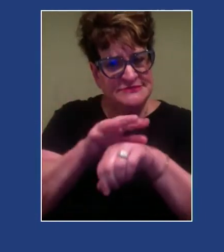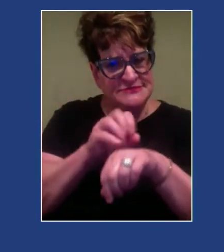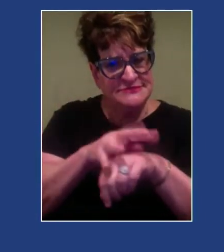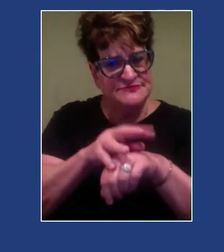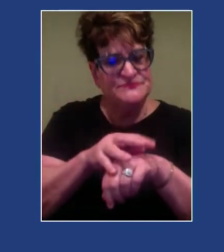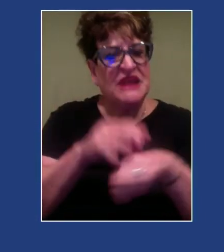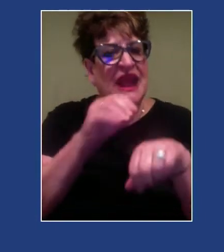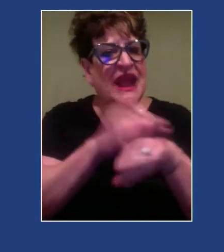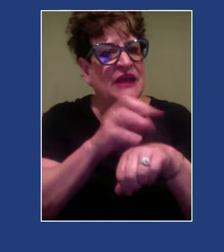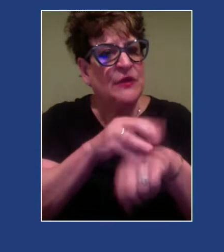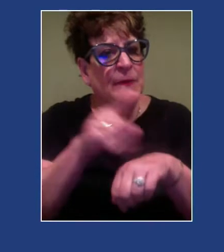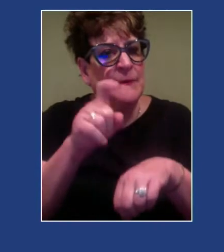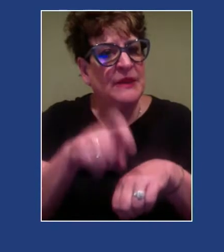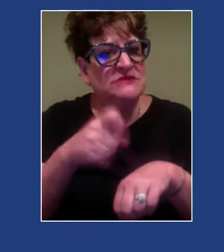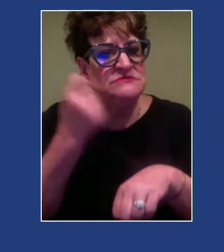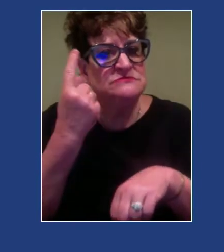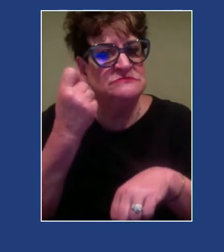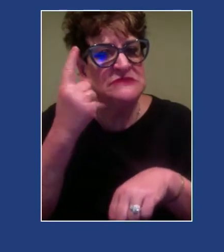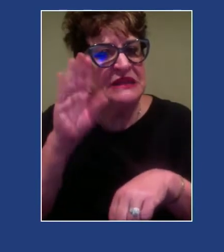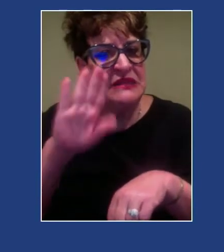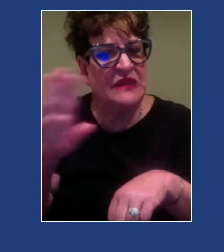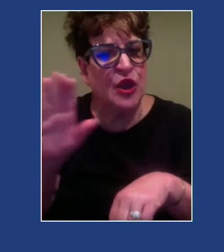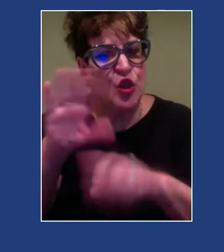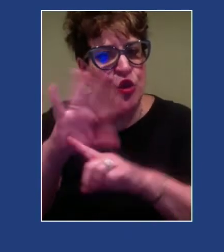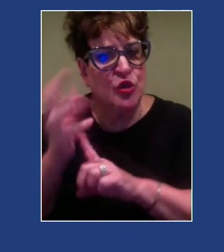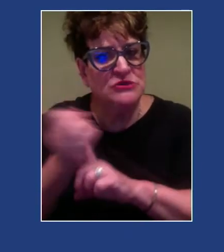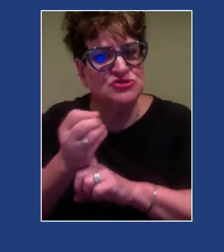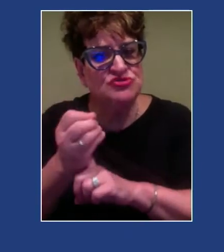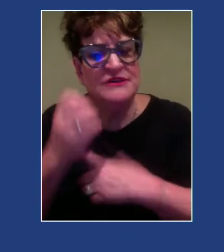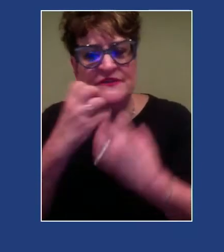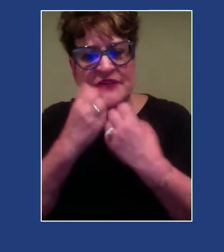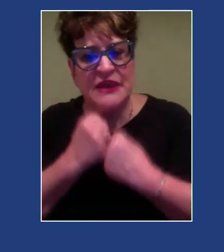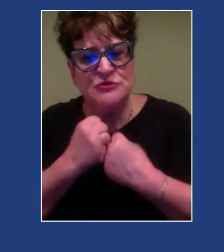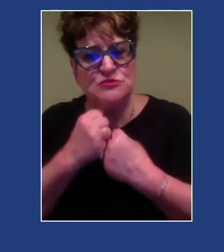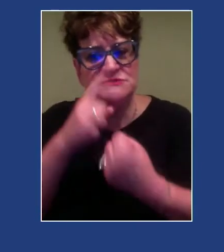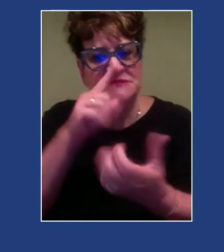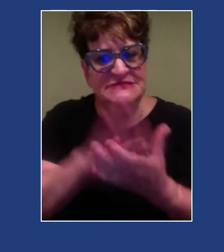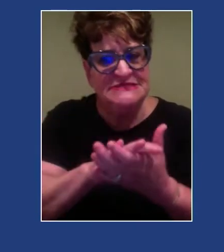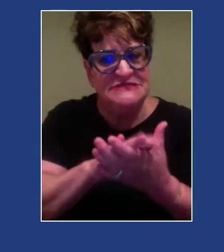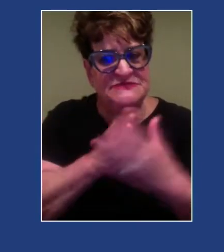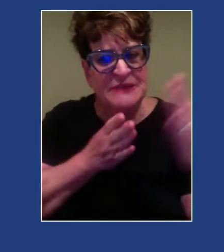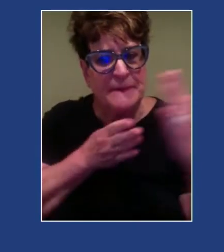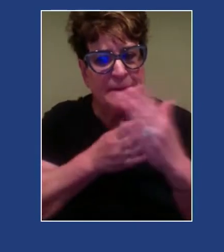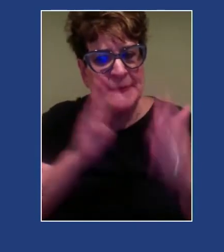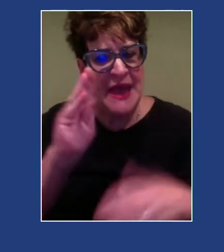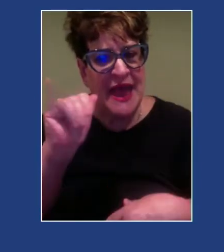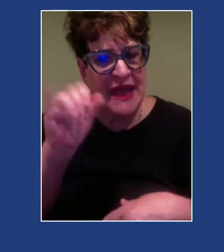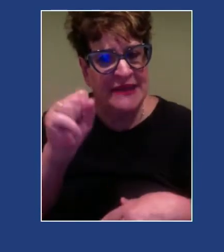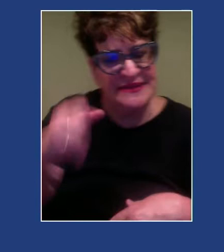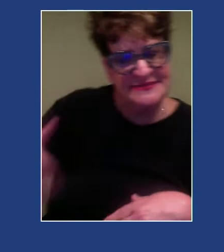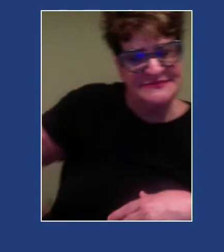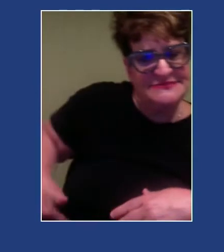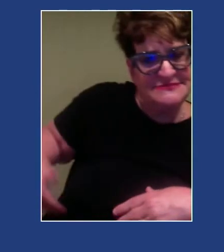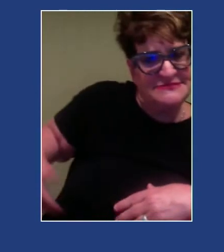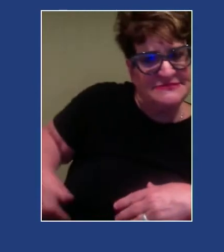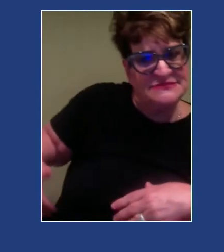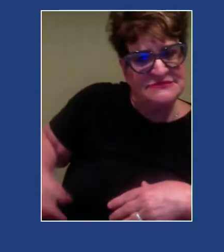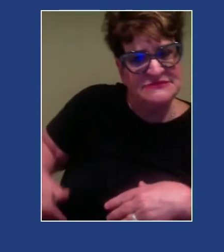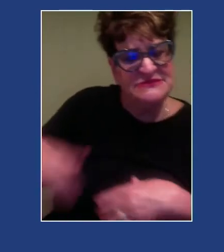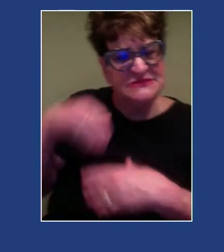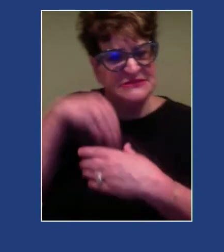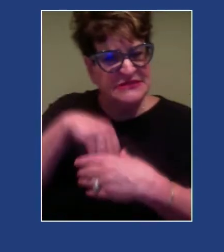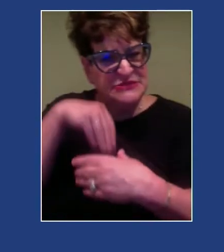aware of their cultural values, beliefs, and biases. This internal awareness then extends to counselors'